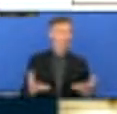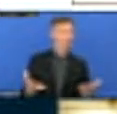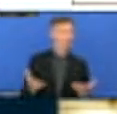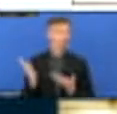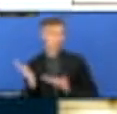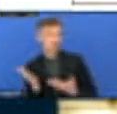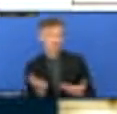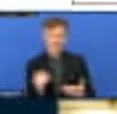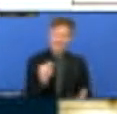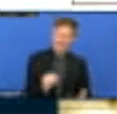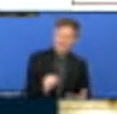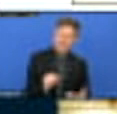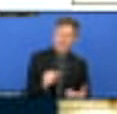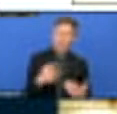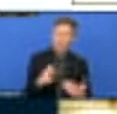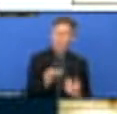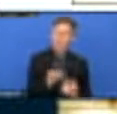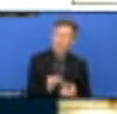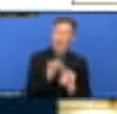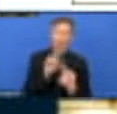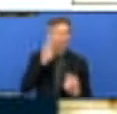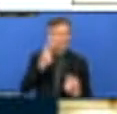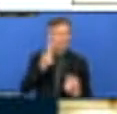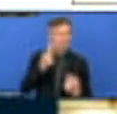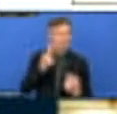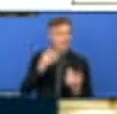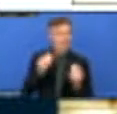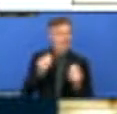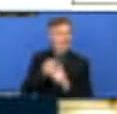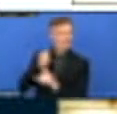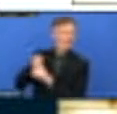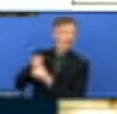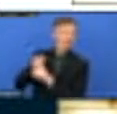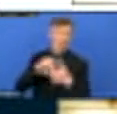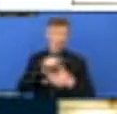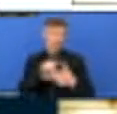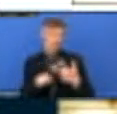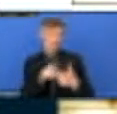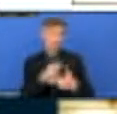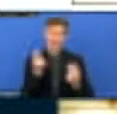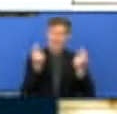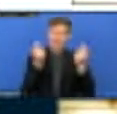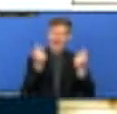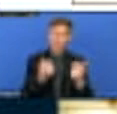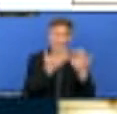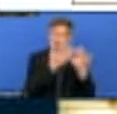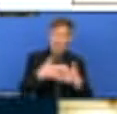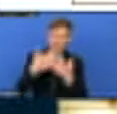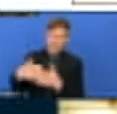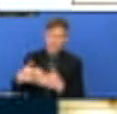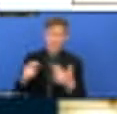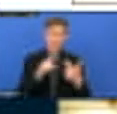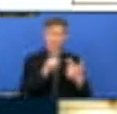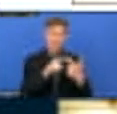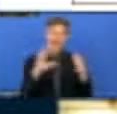SDGs. So those are the three areas, the financial mechanism, the linkages for reporting and developing